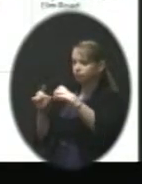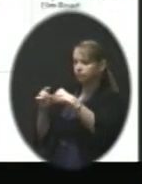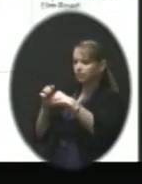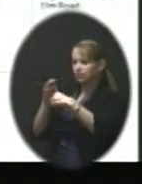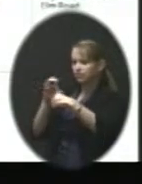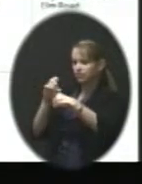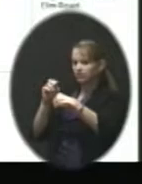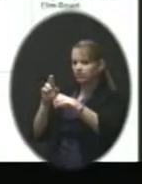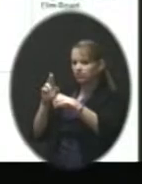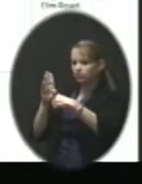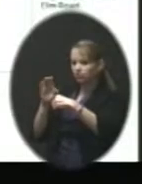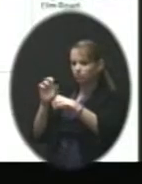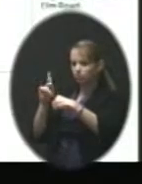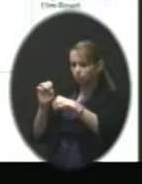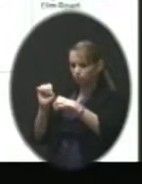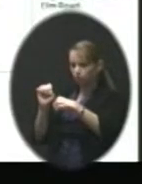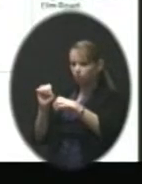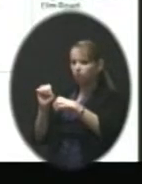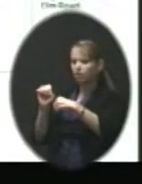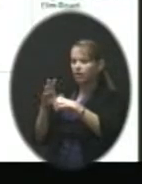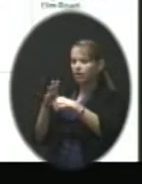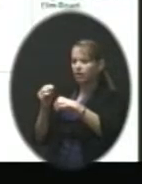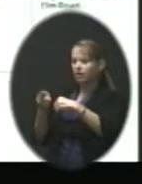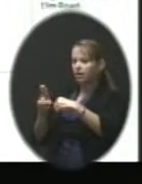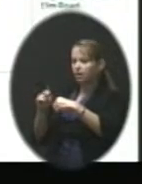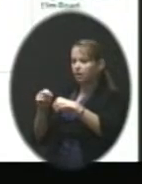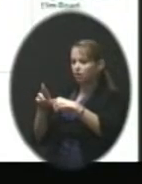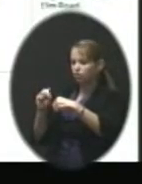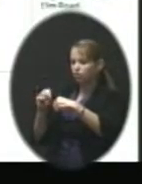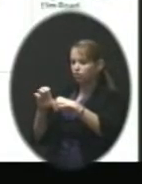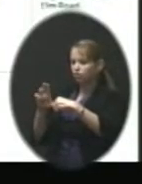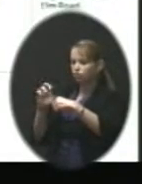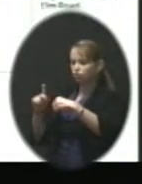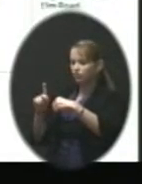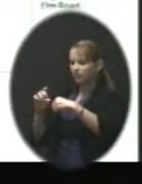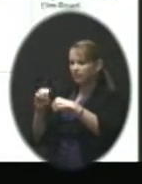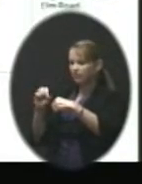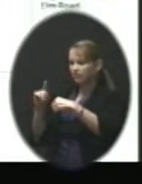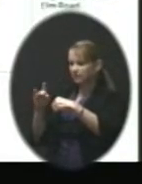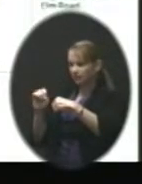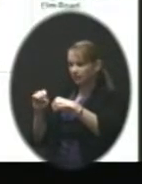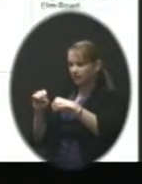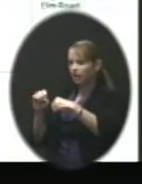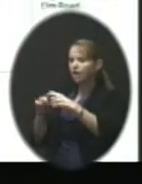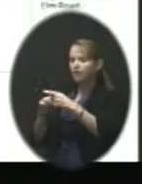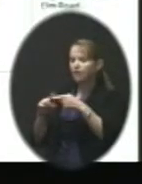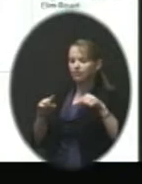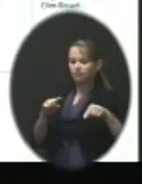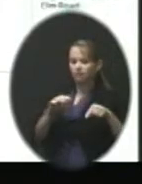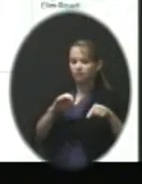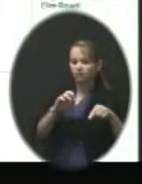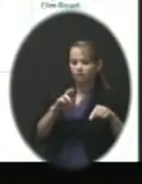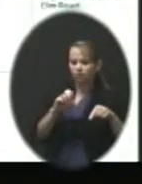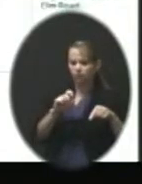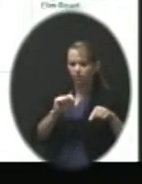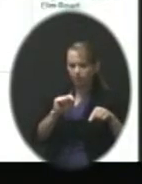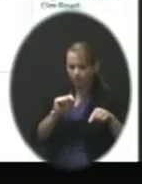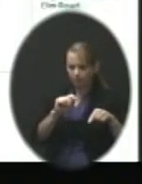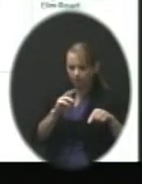and Hunters Creek Estate Subdivision. And then Forest View, and you'll see this is